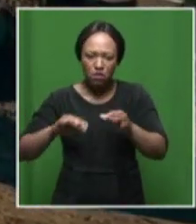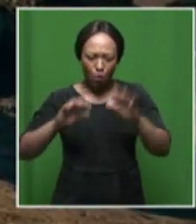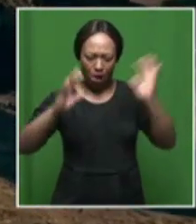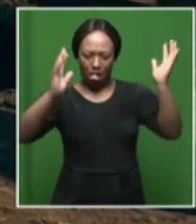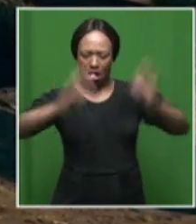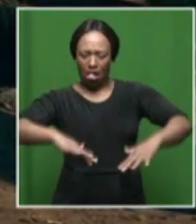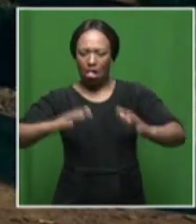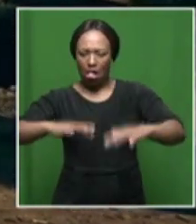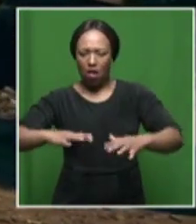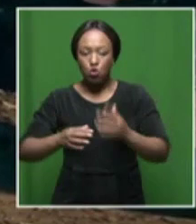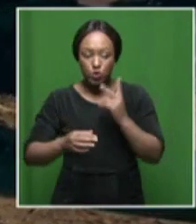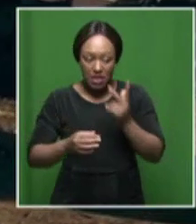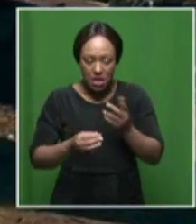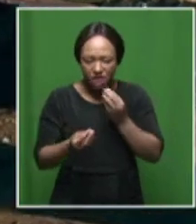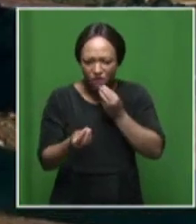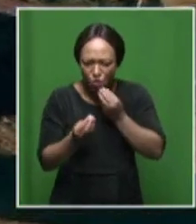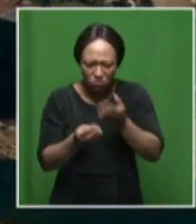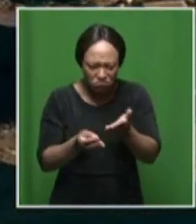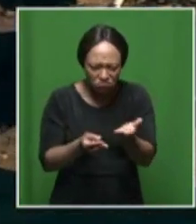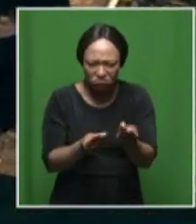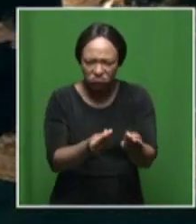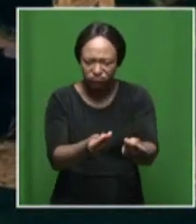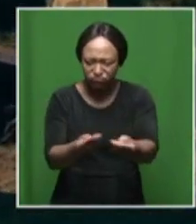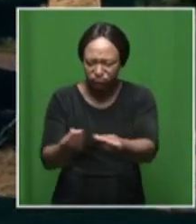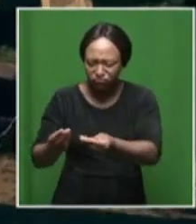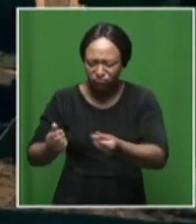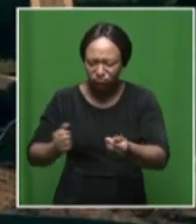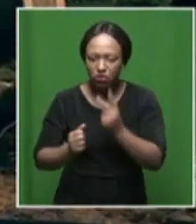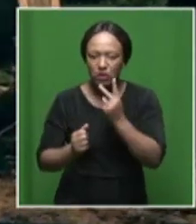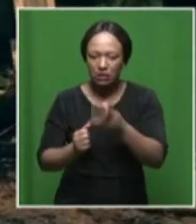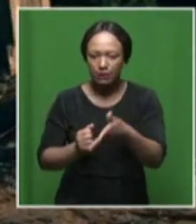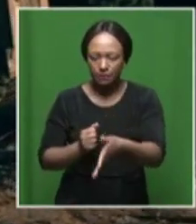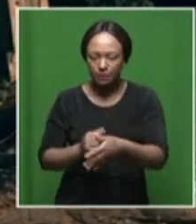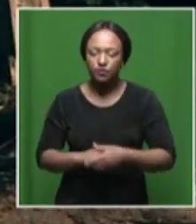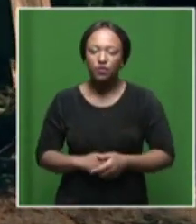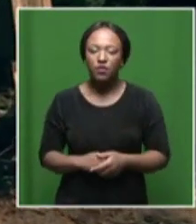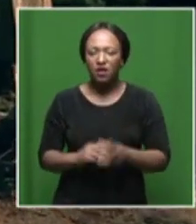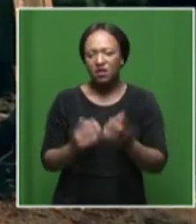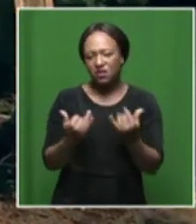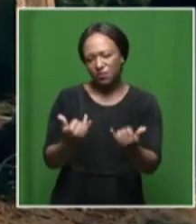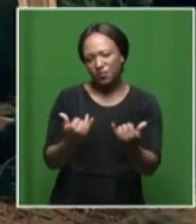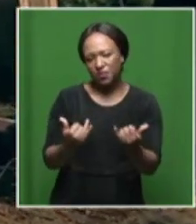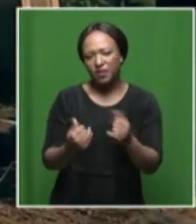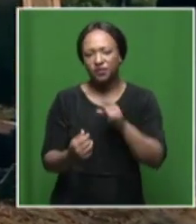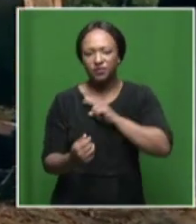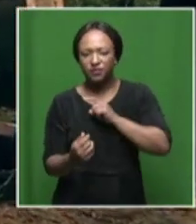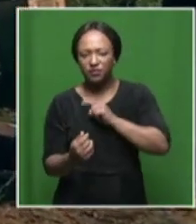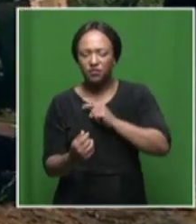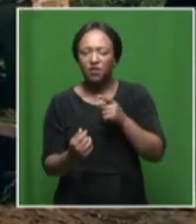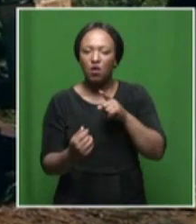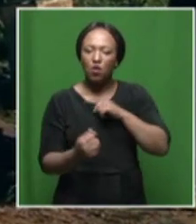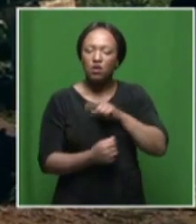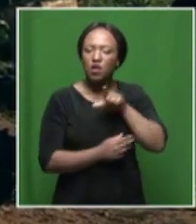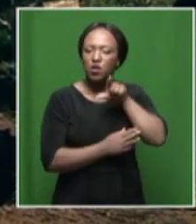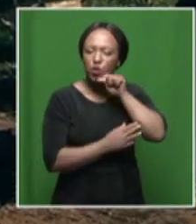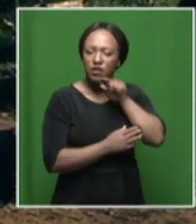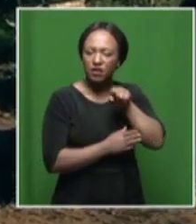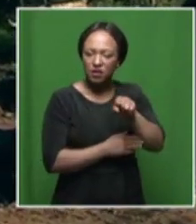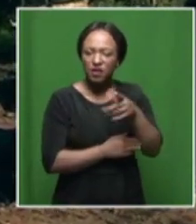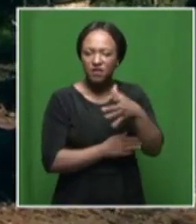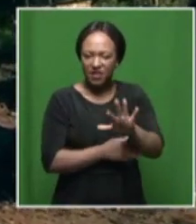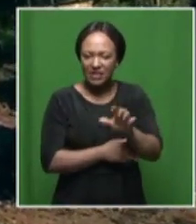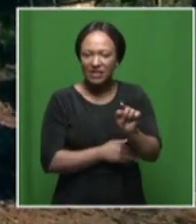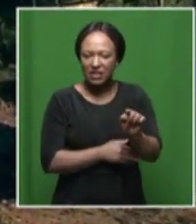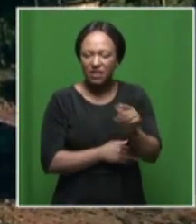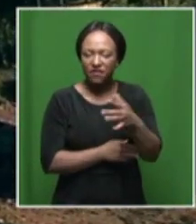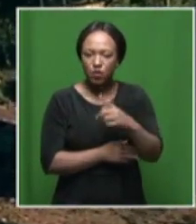devastation caused by the floods and and i also get a sense on twitter one of the residents has also threatened